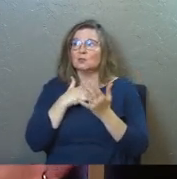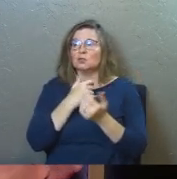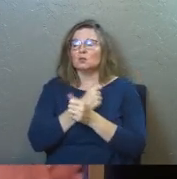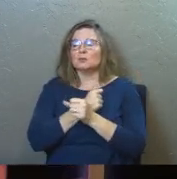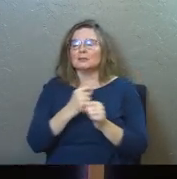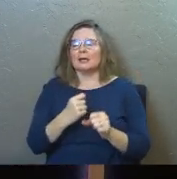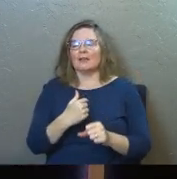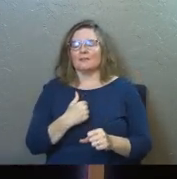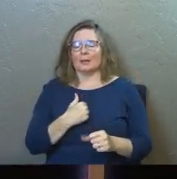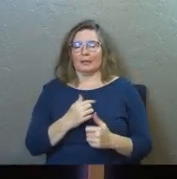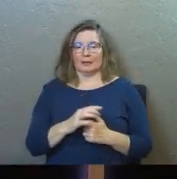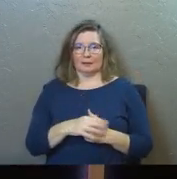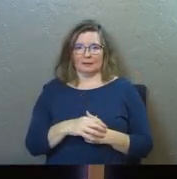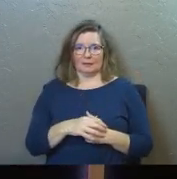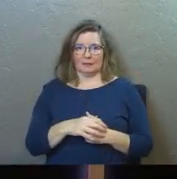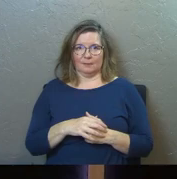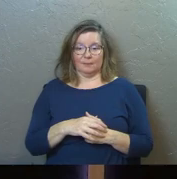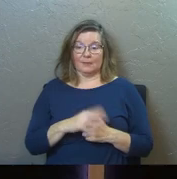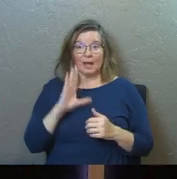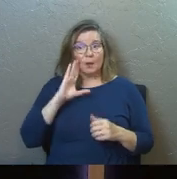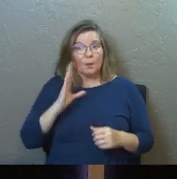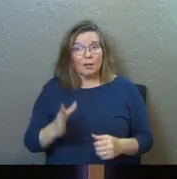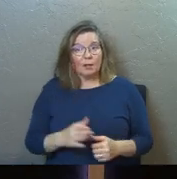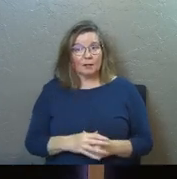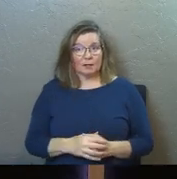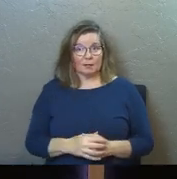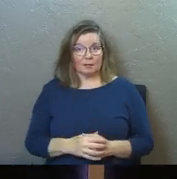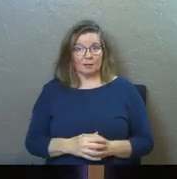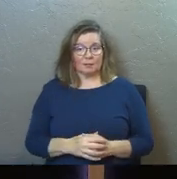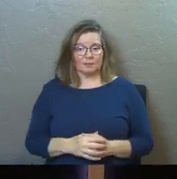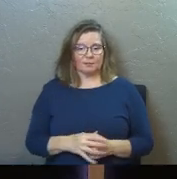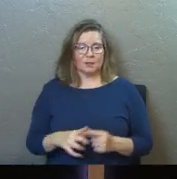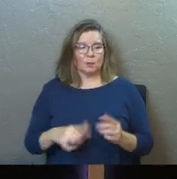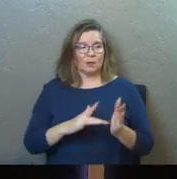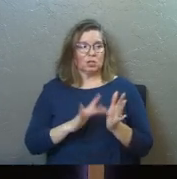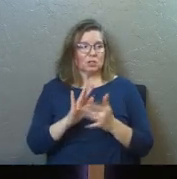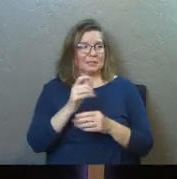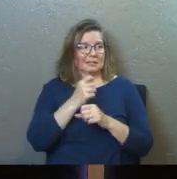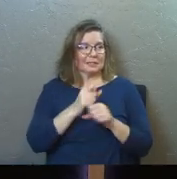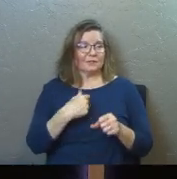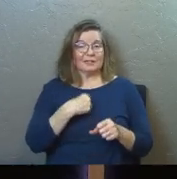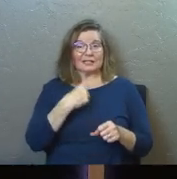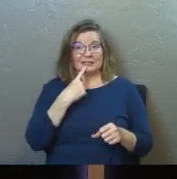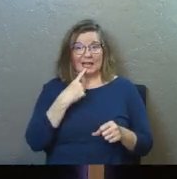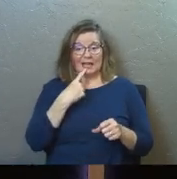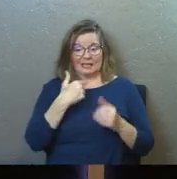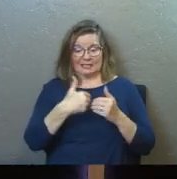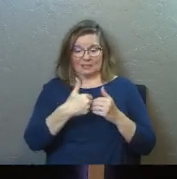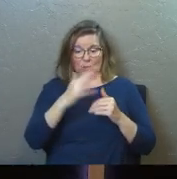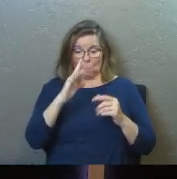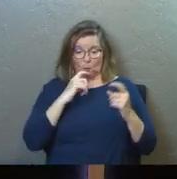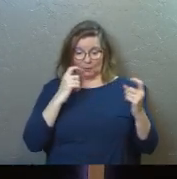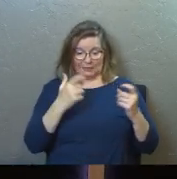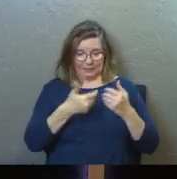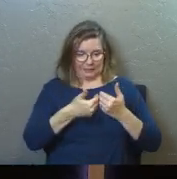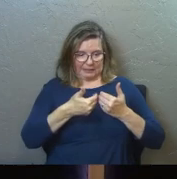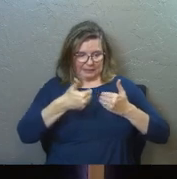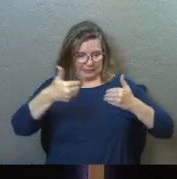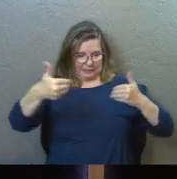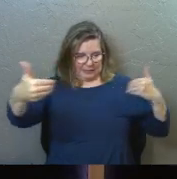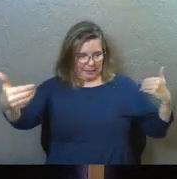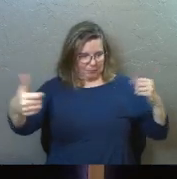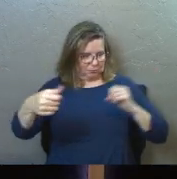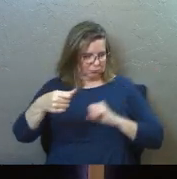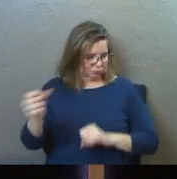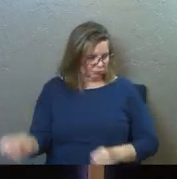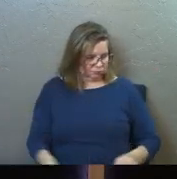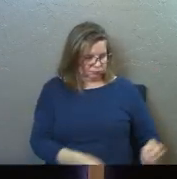save me? And he will. And when Jesus saves you, and it says he separates your sins as far from you as the